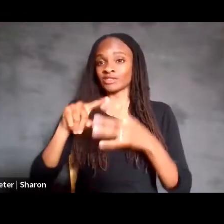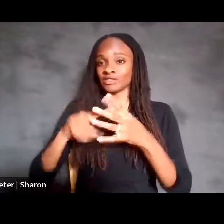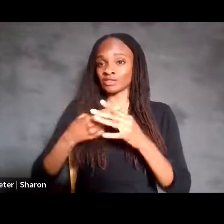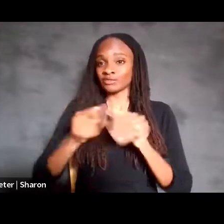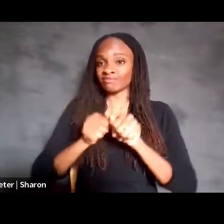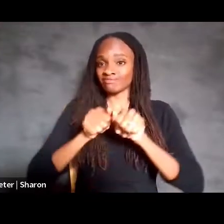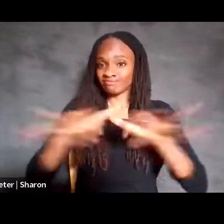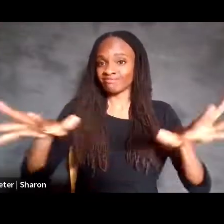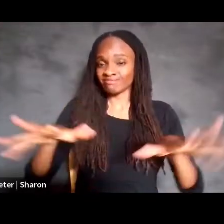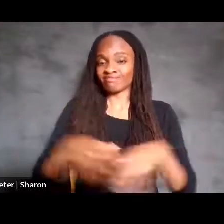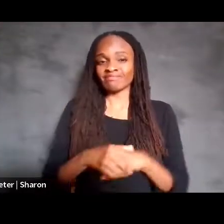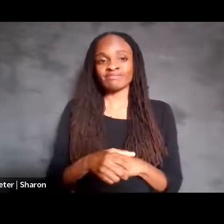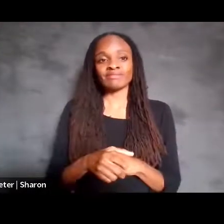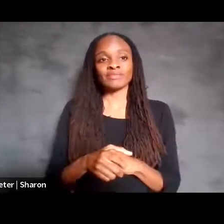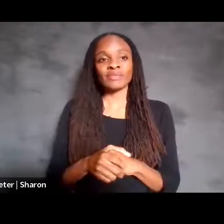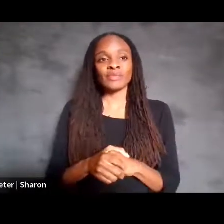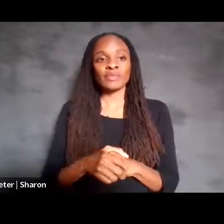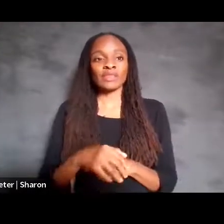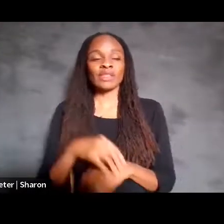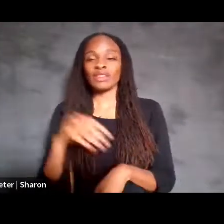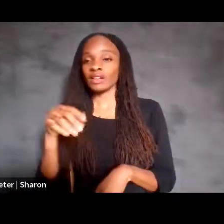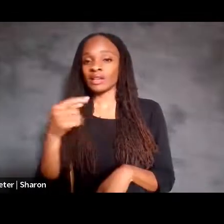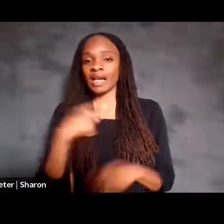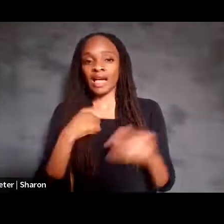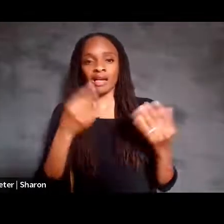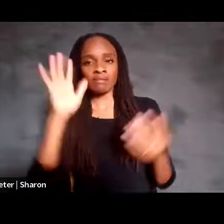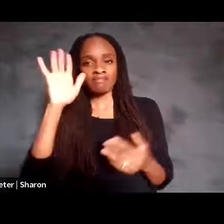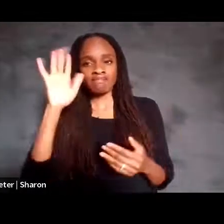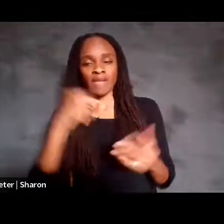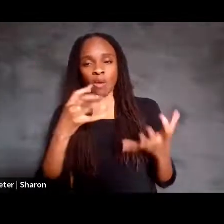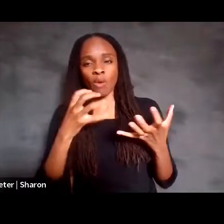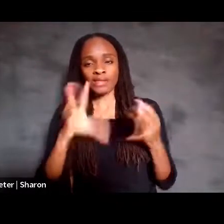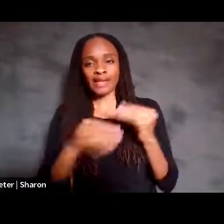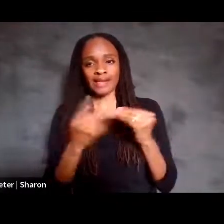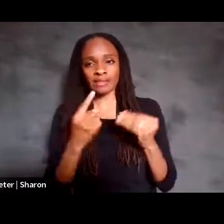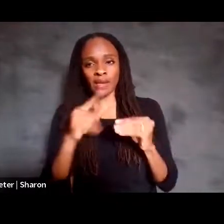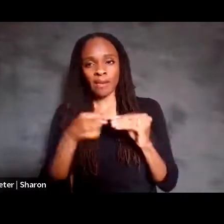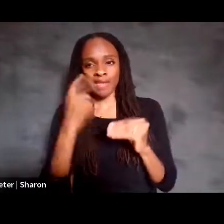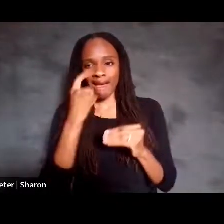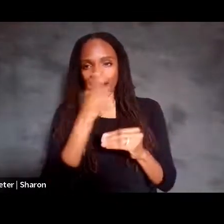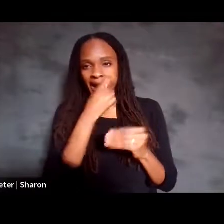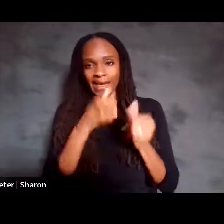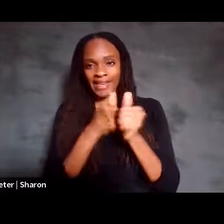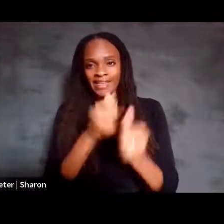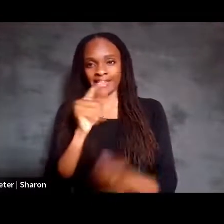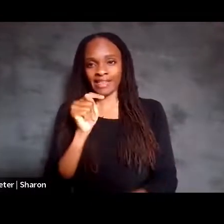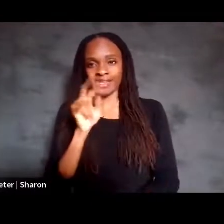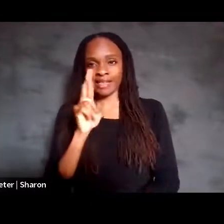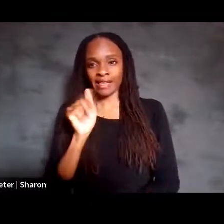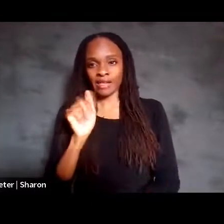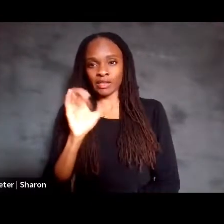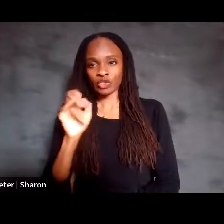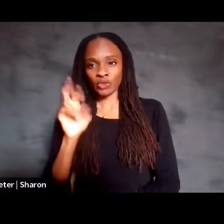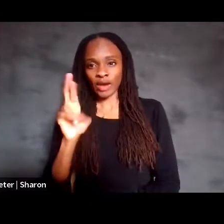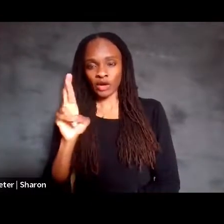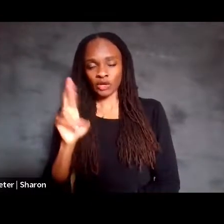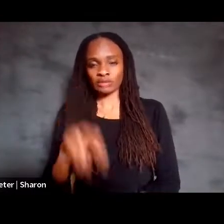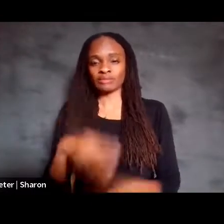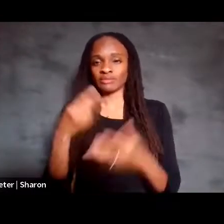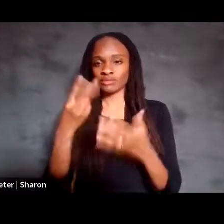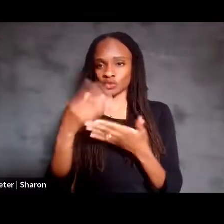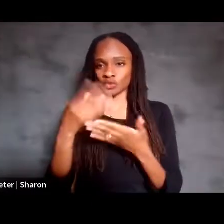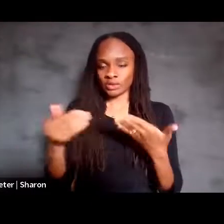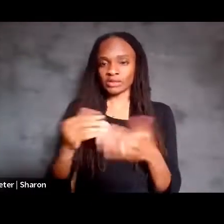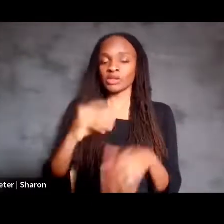I think to add one more thing specifically about the eye trackers, we hope, well, I'll say two things. One is the reason why we're so